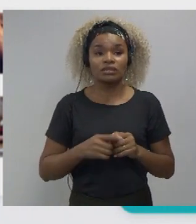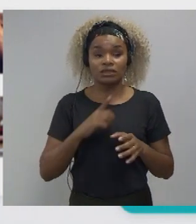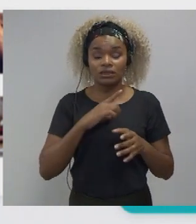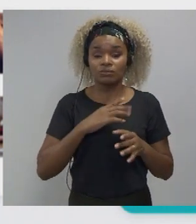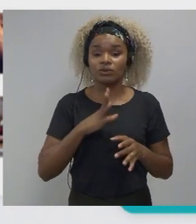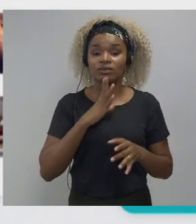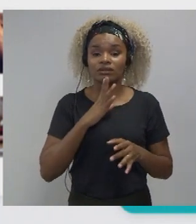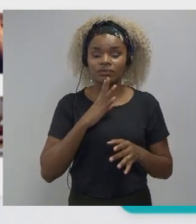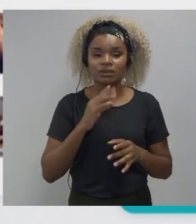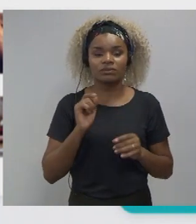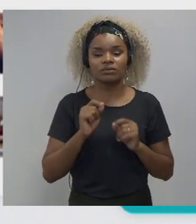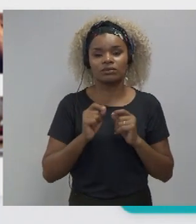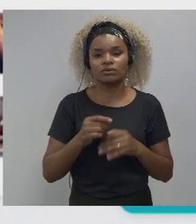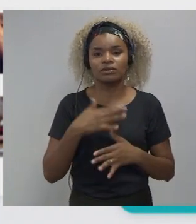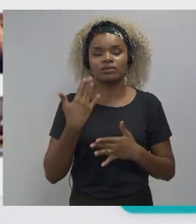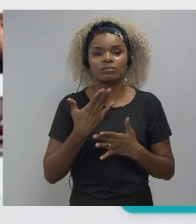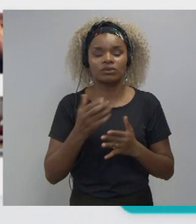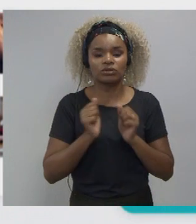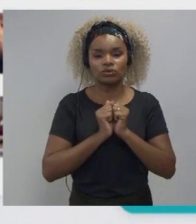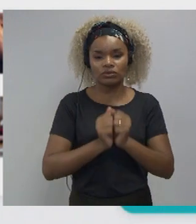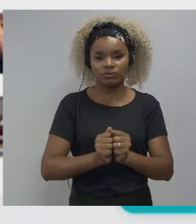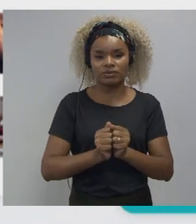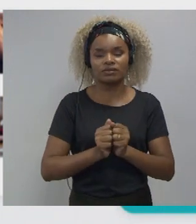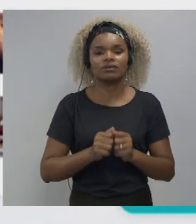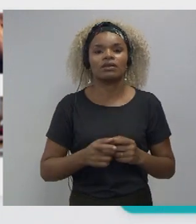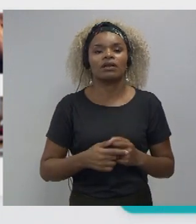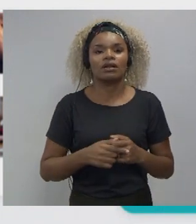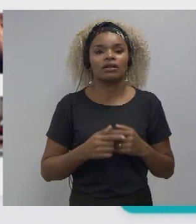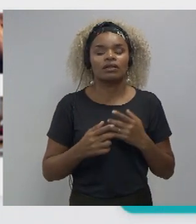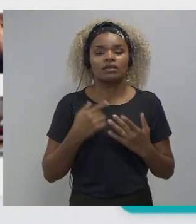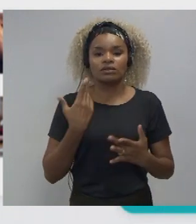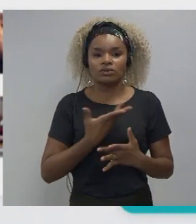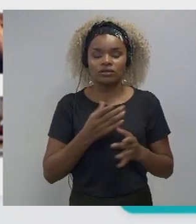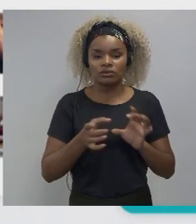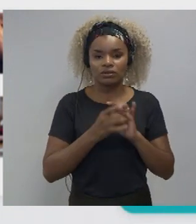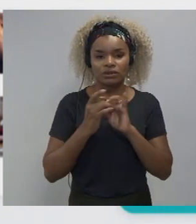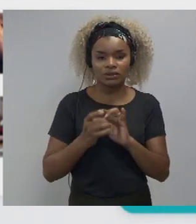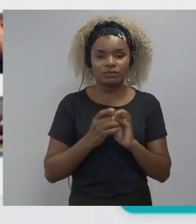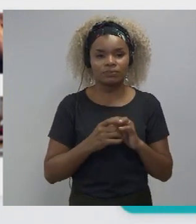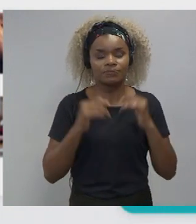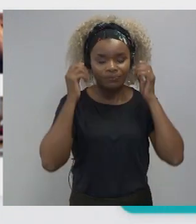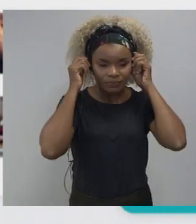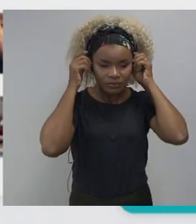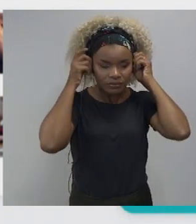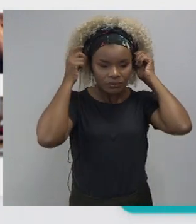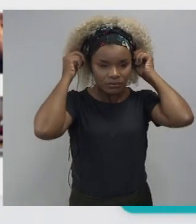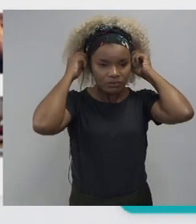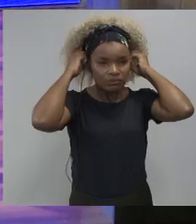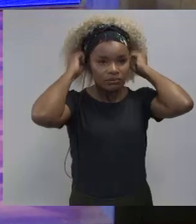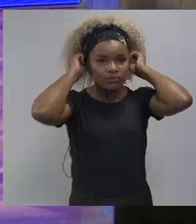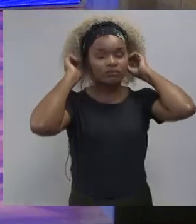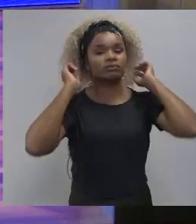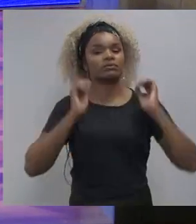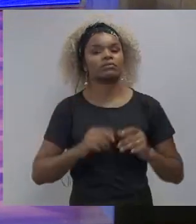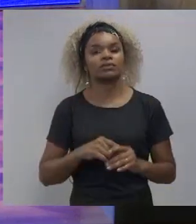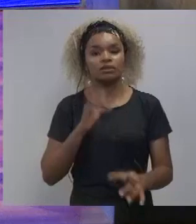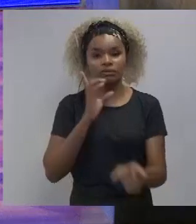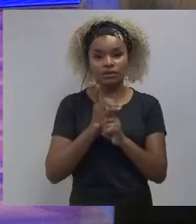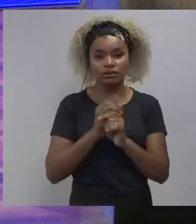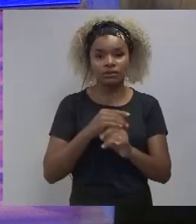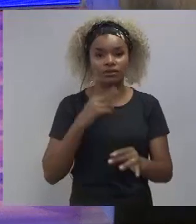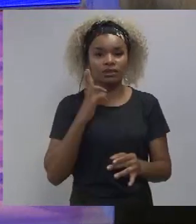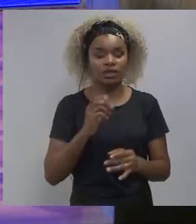servants we pull together the collective wisdom of public servants around the world and turn that into